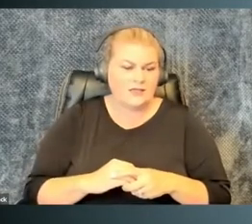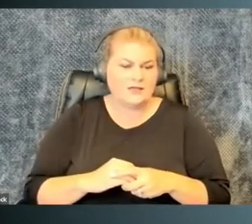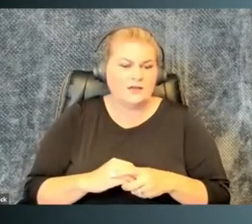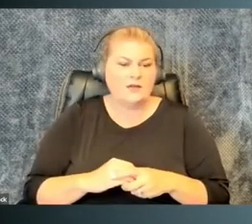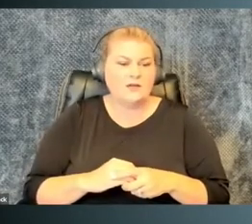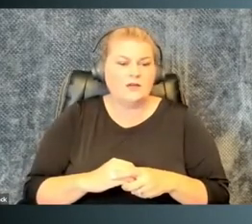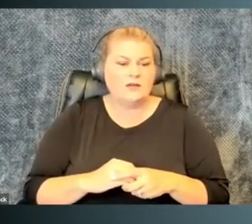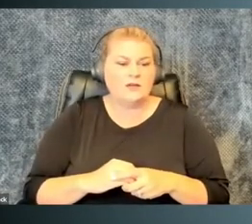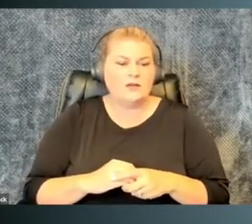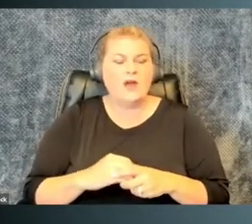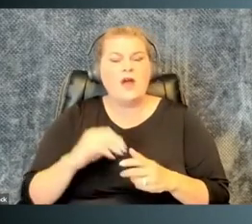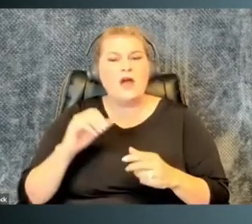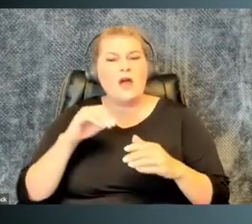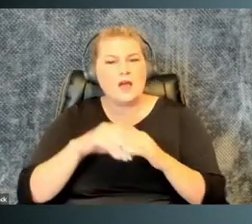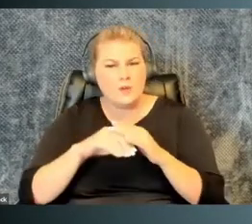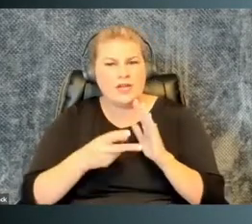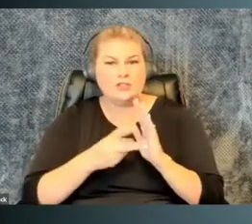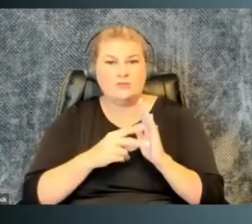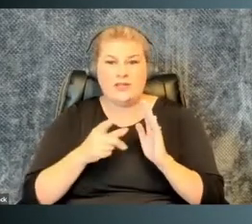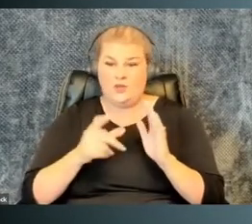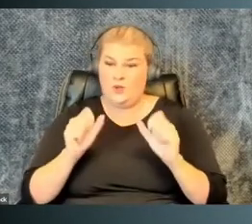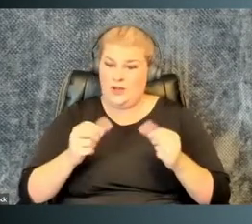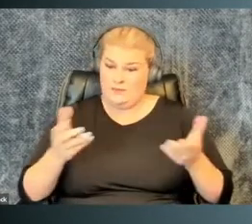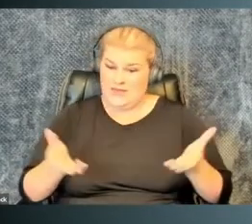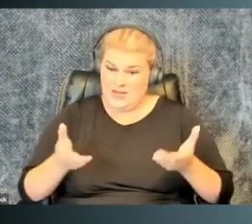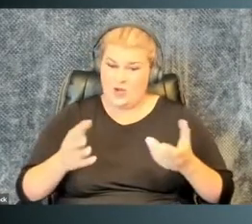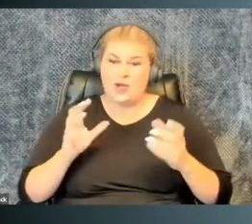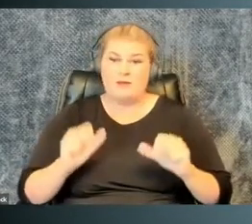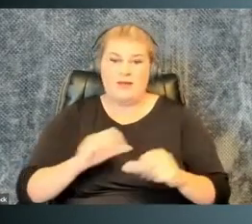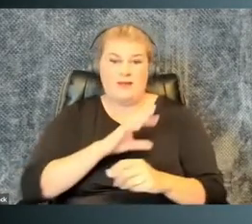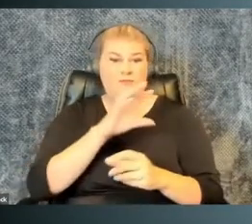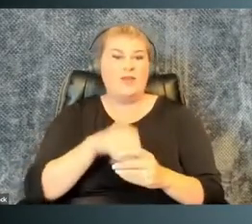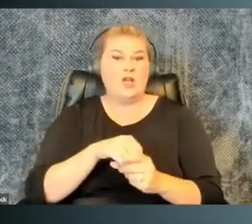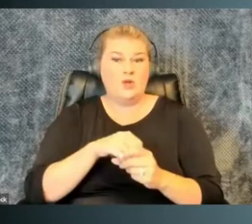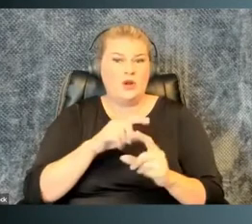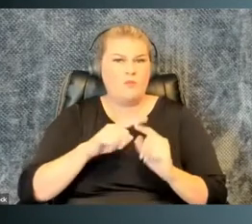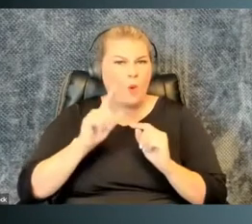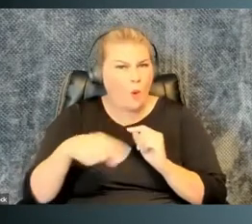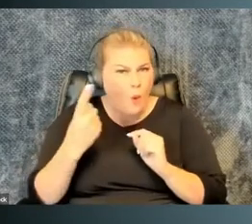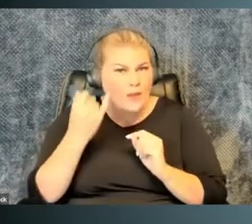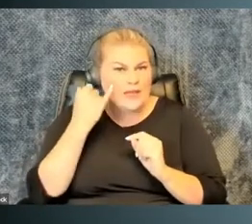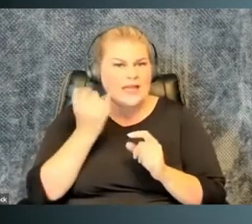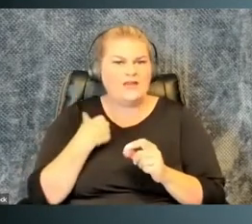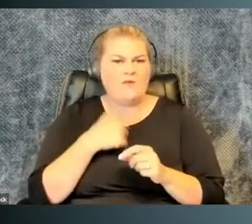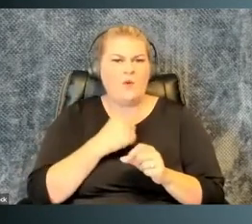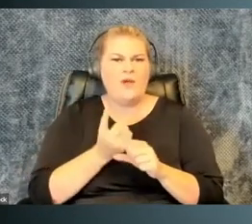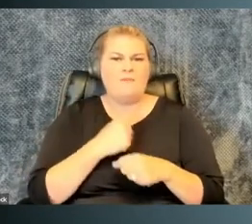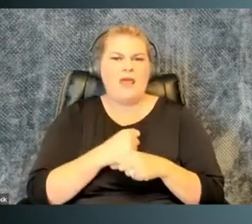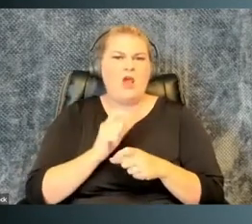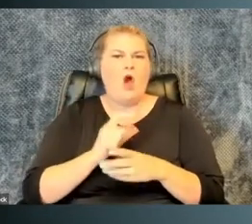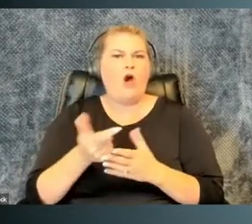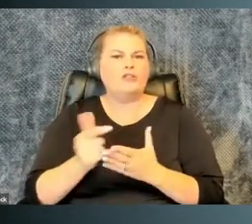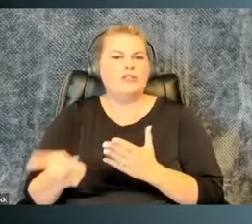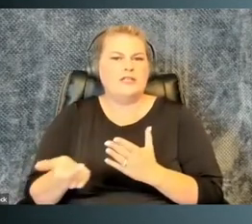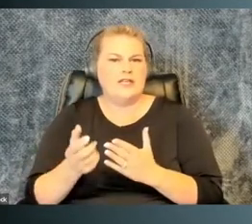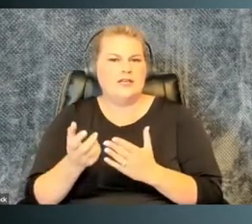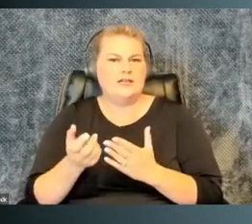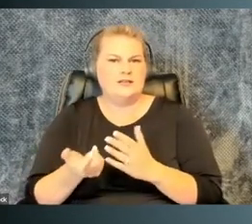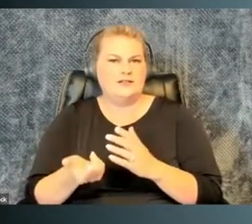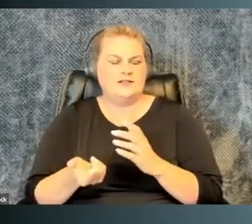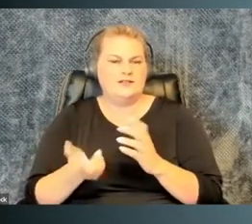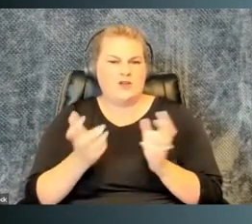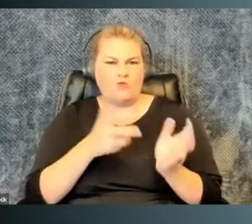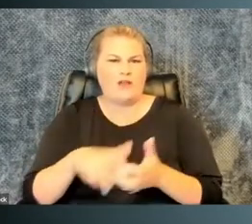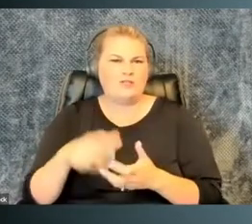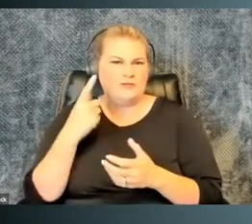in the terms that Ellen Samuels talks about. Accommodations mean that you can be here and can be included, but only if we make